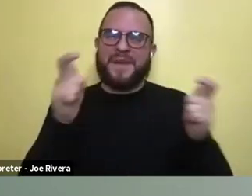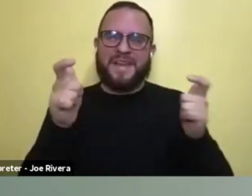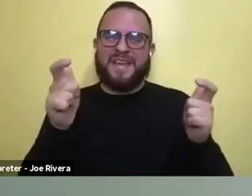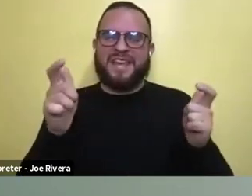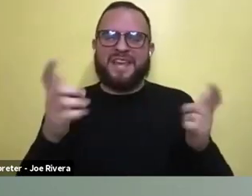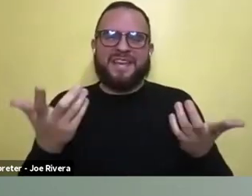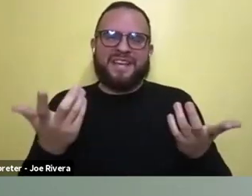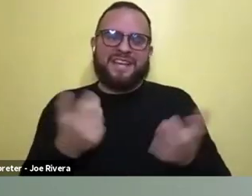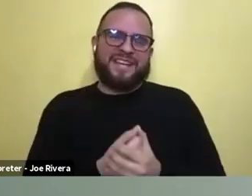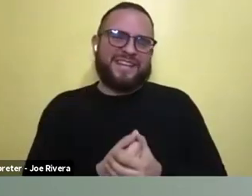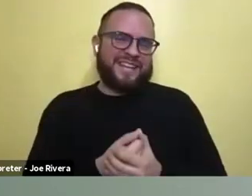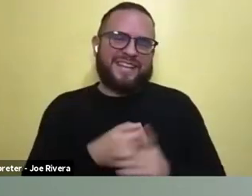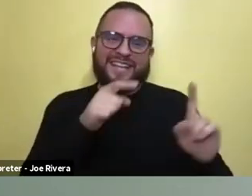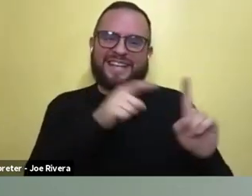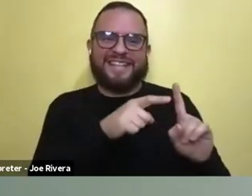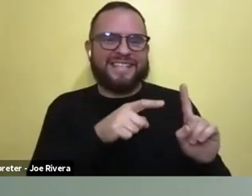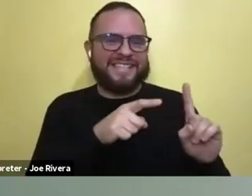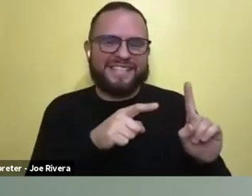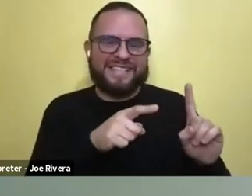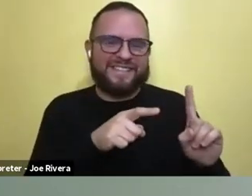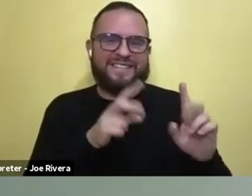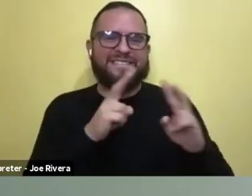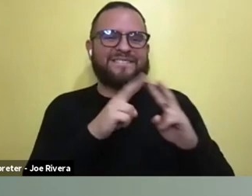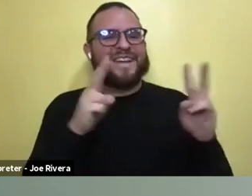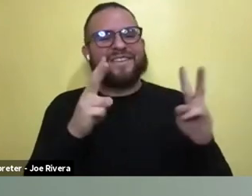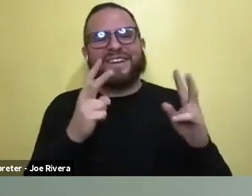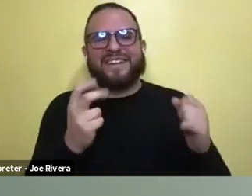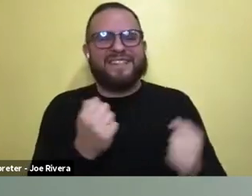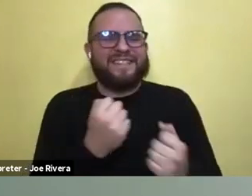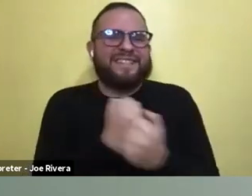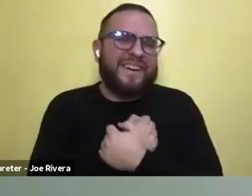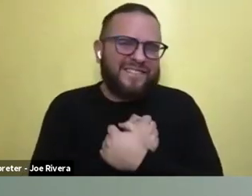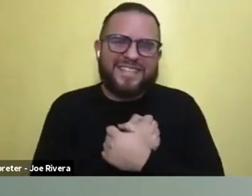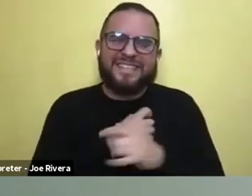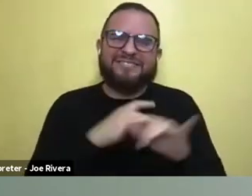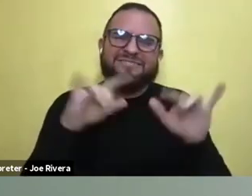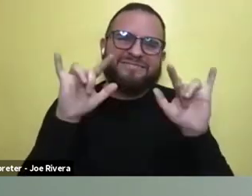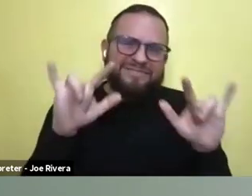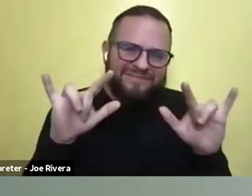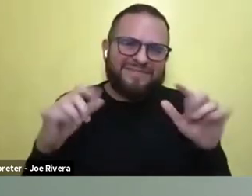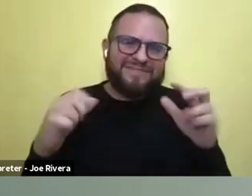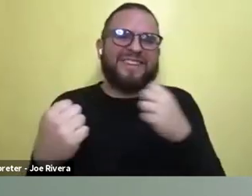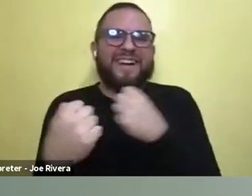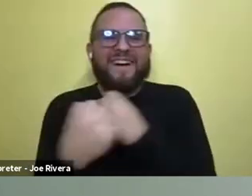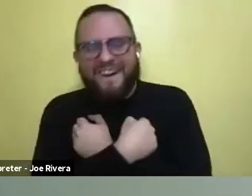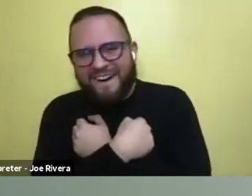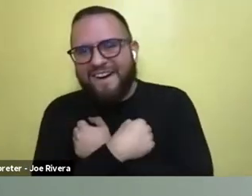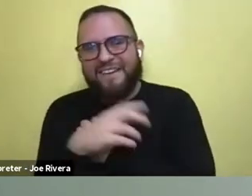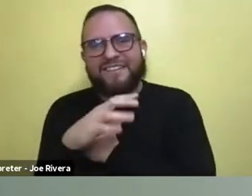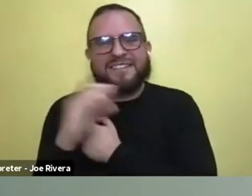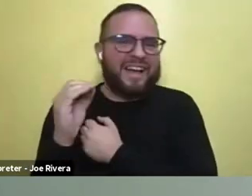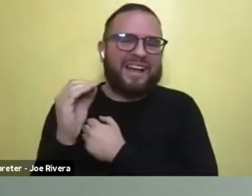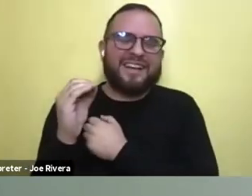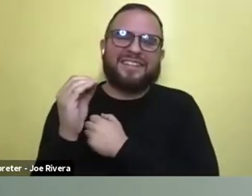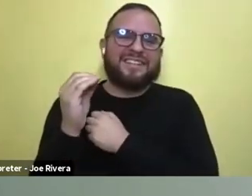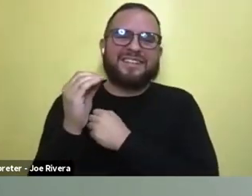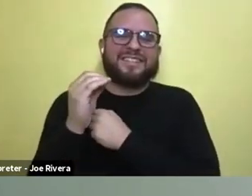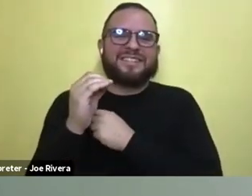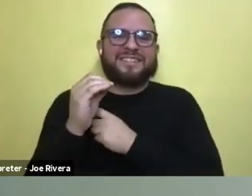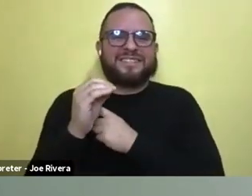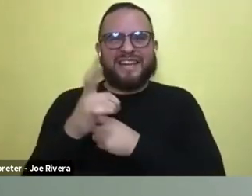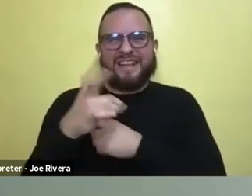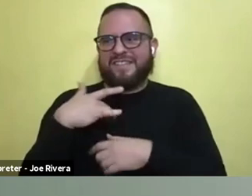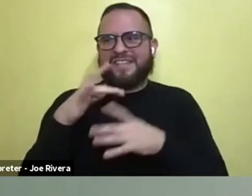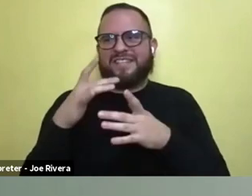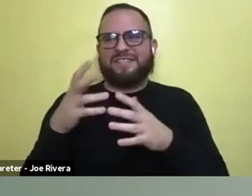he's, just very loving and loves to give hugs and brings people together really. So